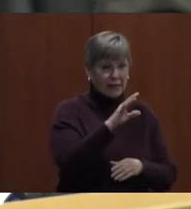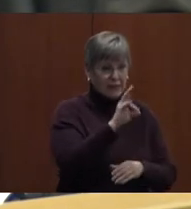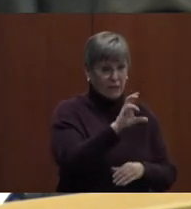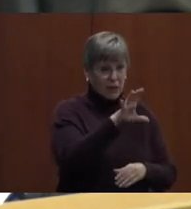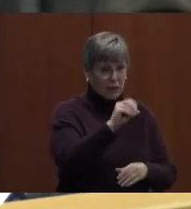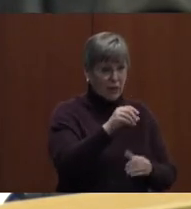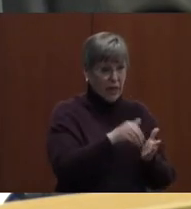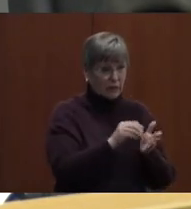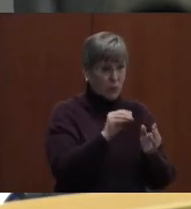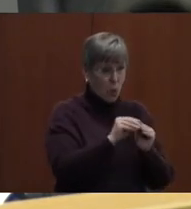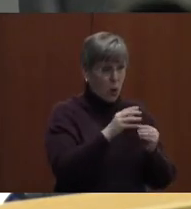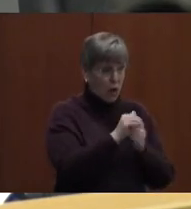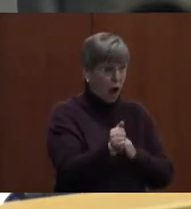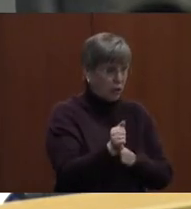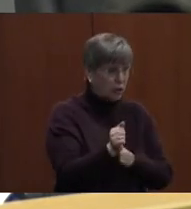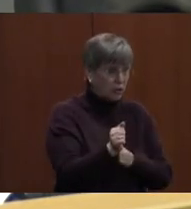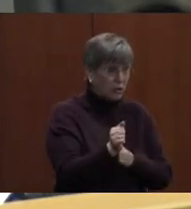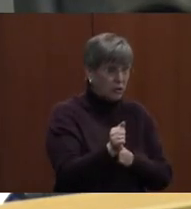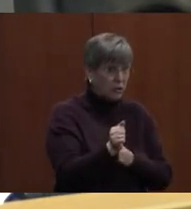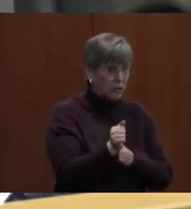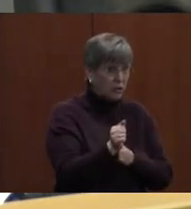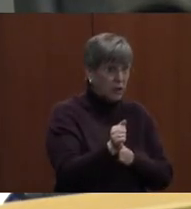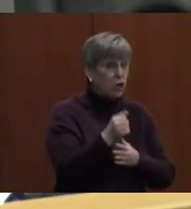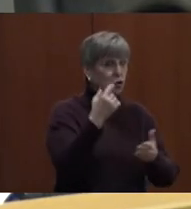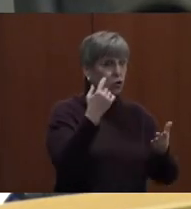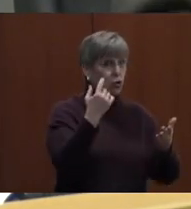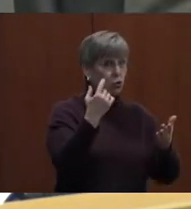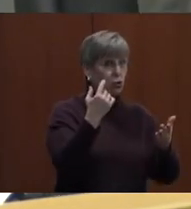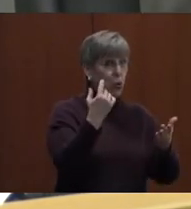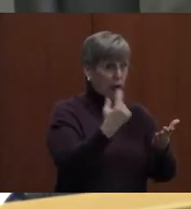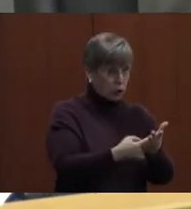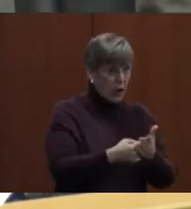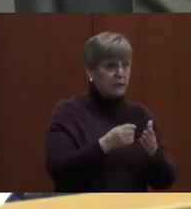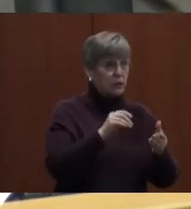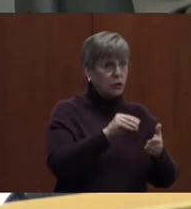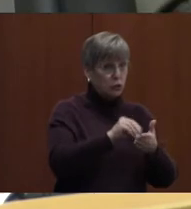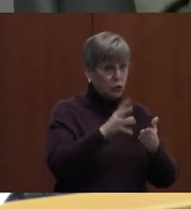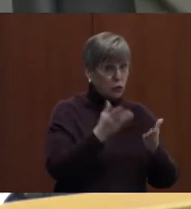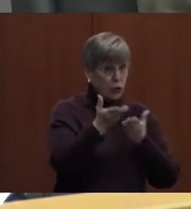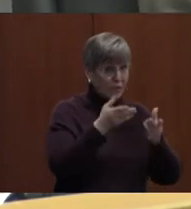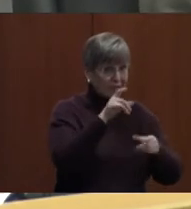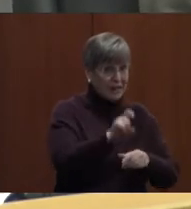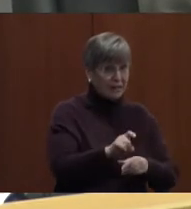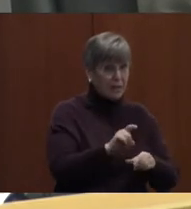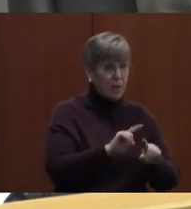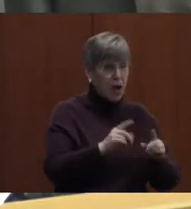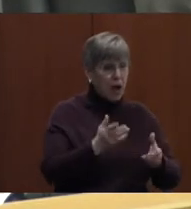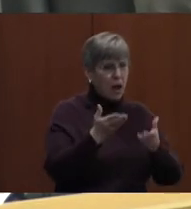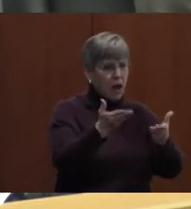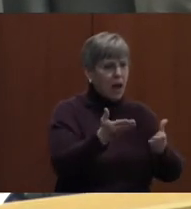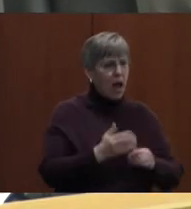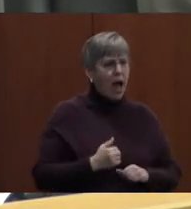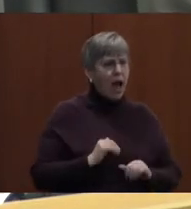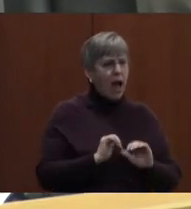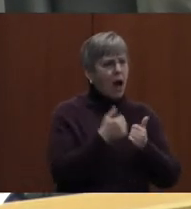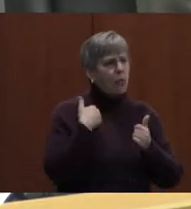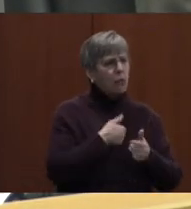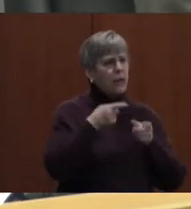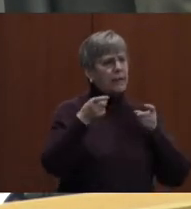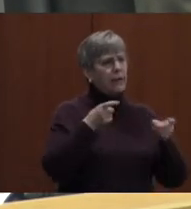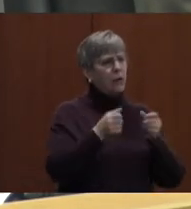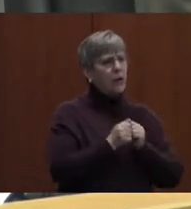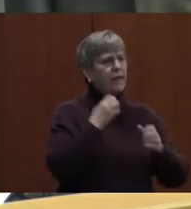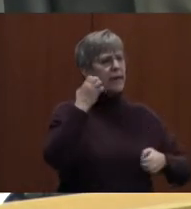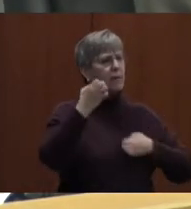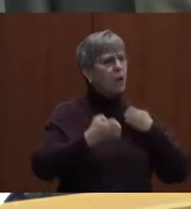more to address student service needs. I kind of put forward, how would we deal with particularly